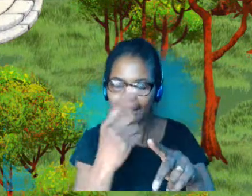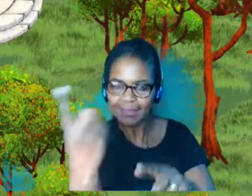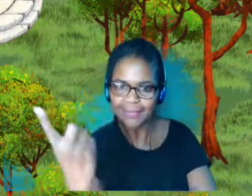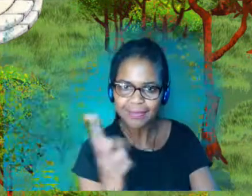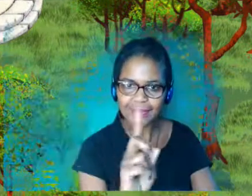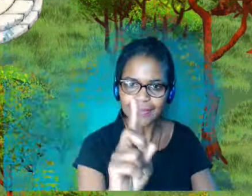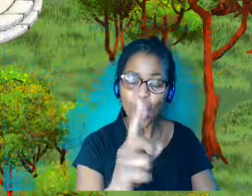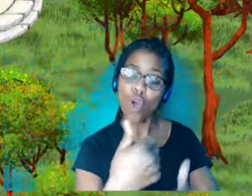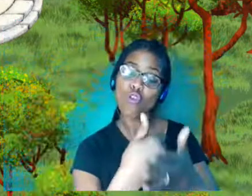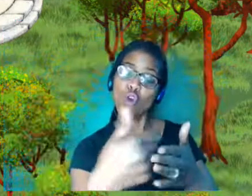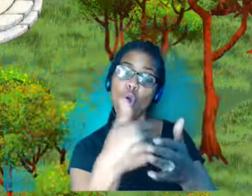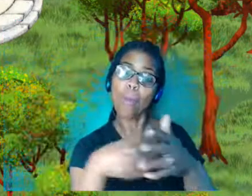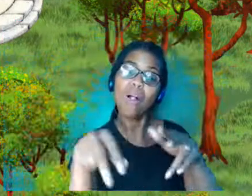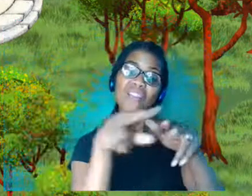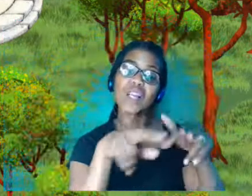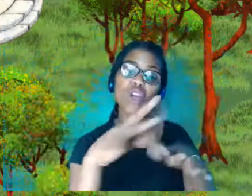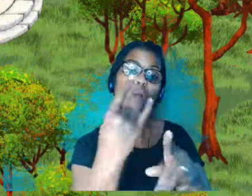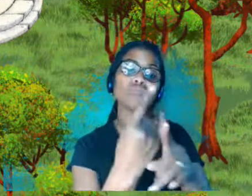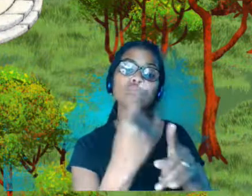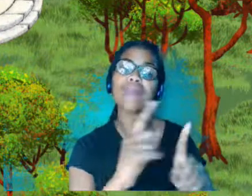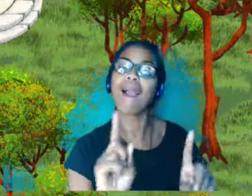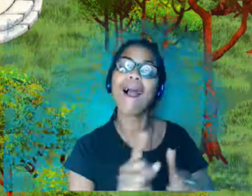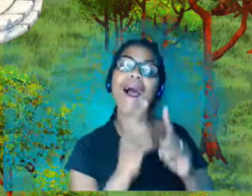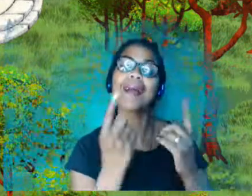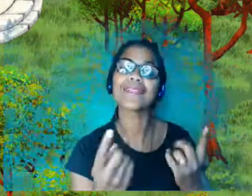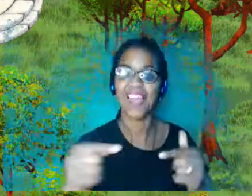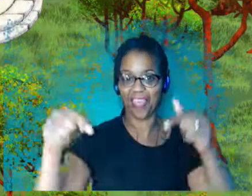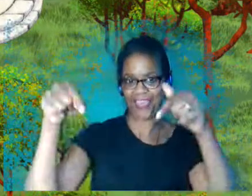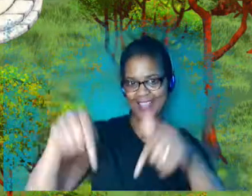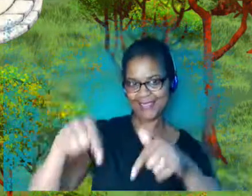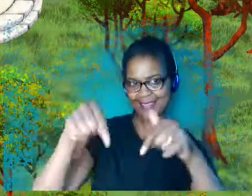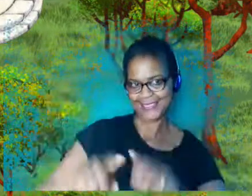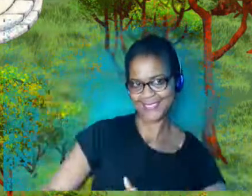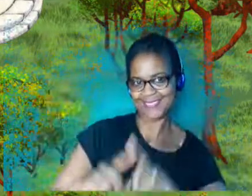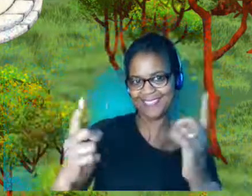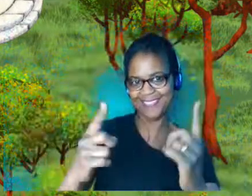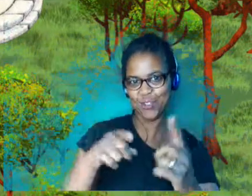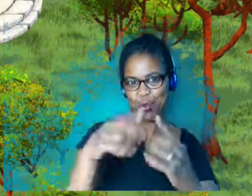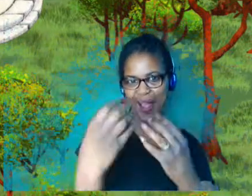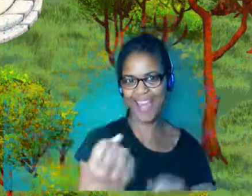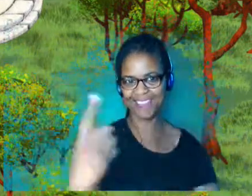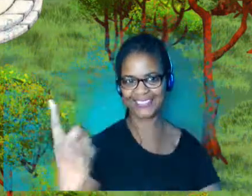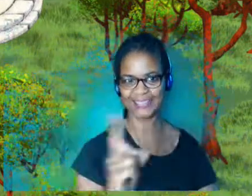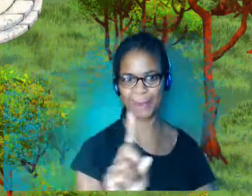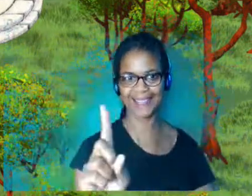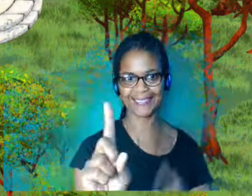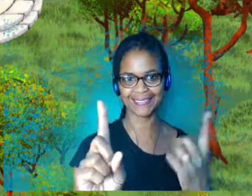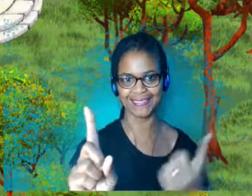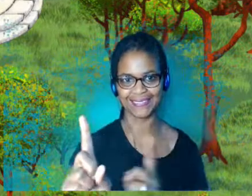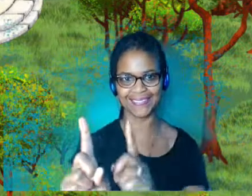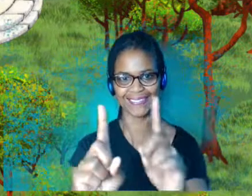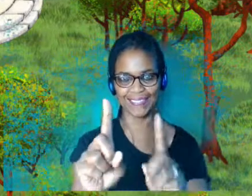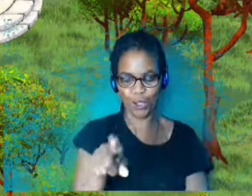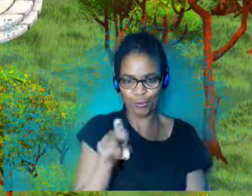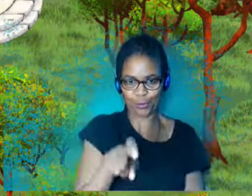chatting platforms is and inhabit a space that is not only wonderfully